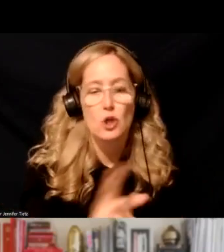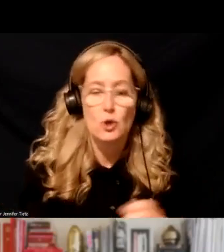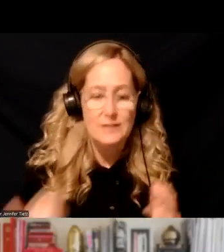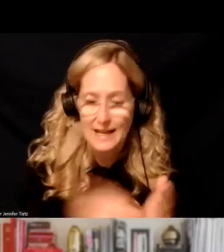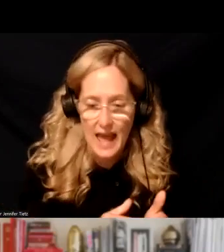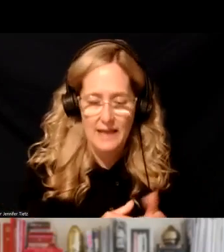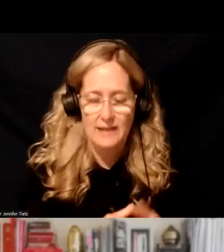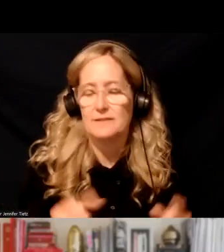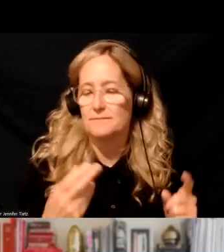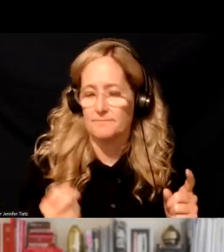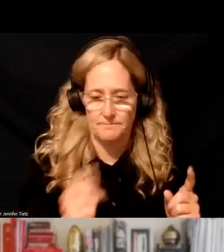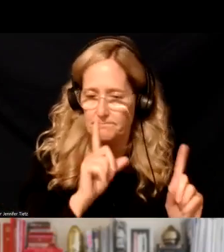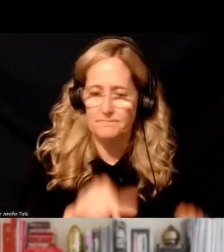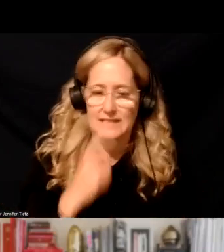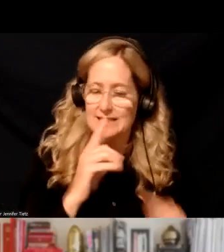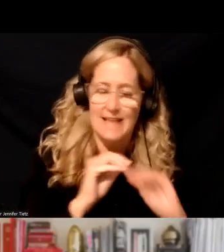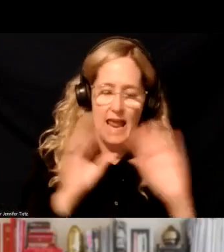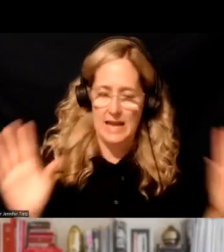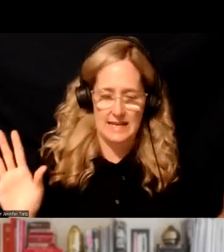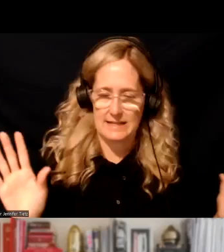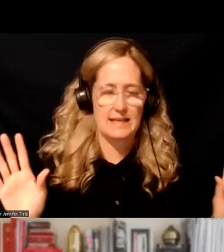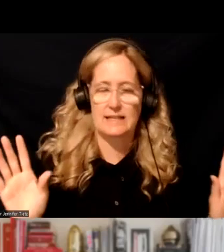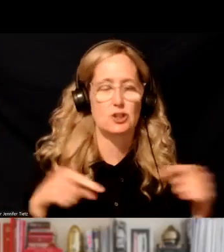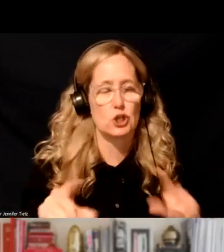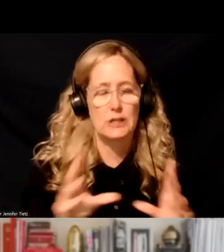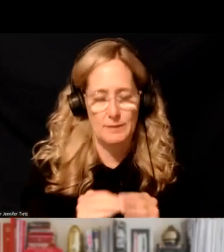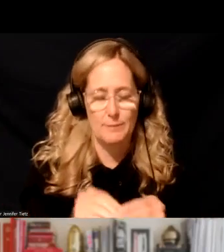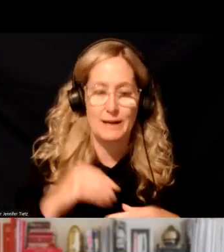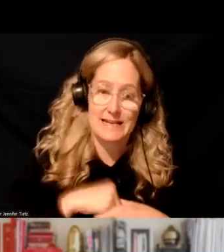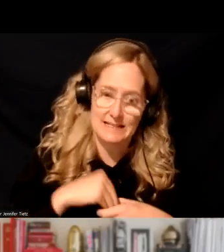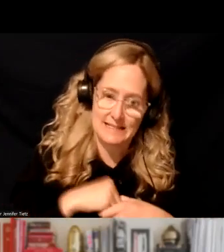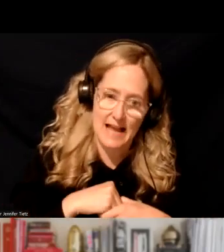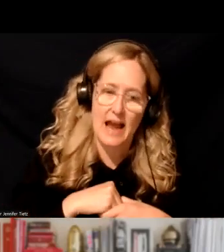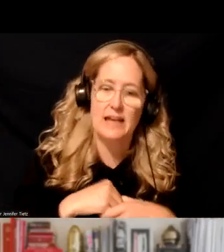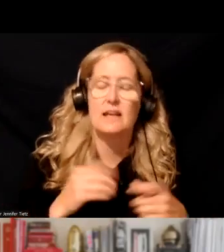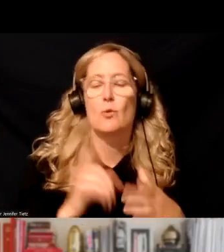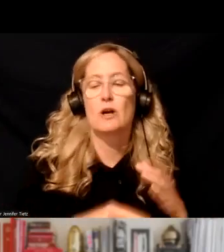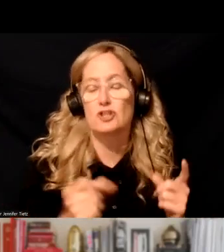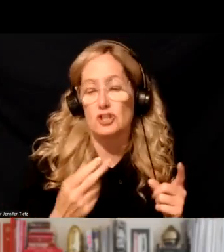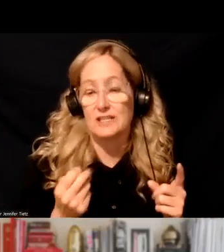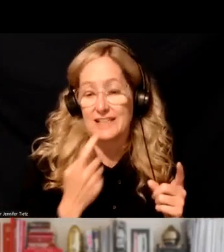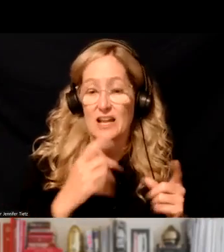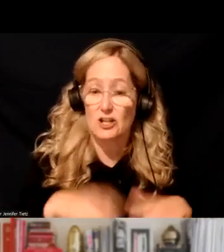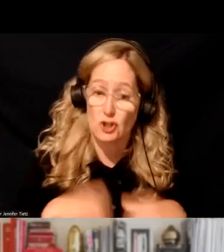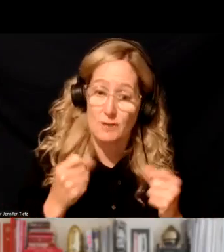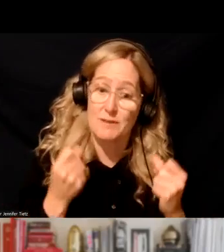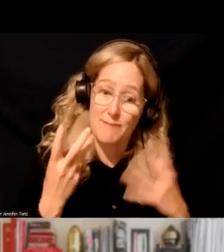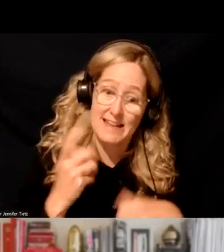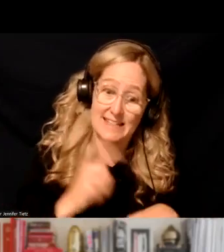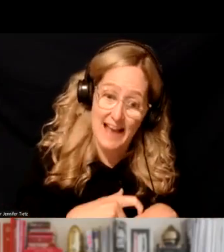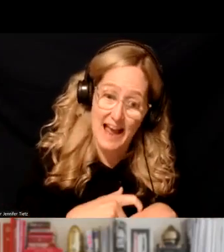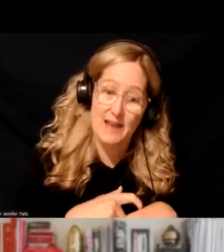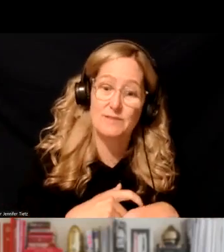again. And she didn't respond in the meeting. Um, but internally and what she told me is, you know, it took me multiple times to get